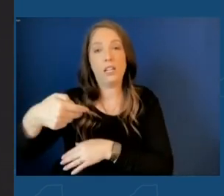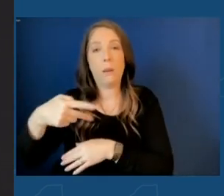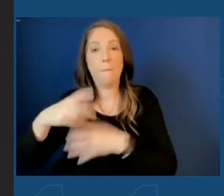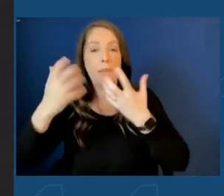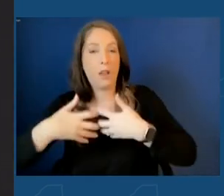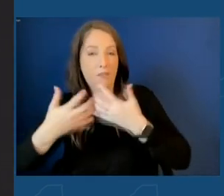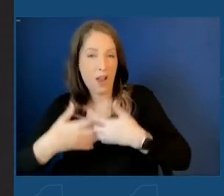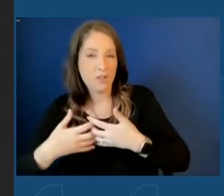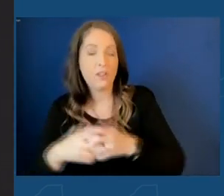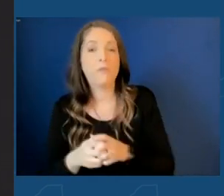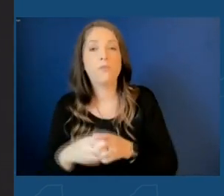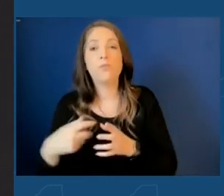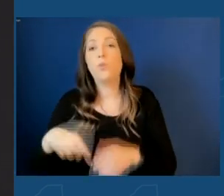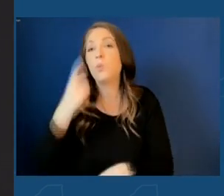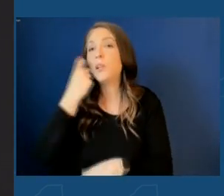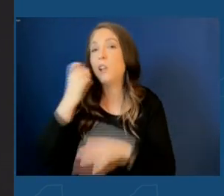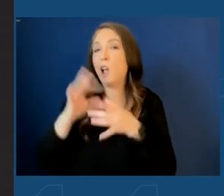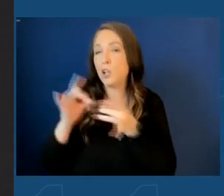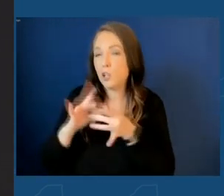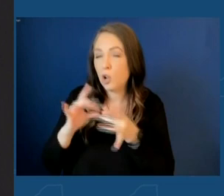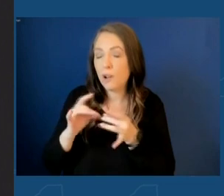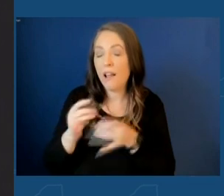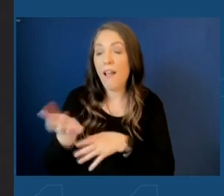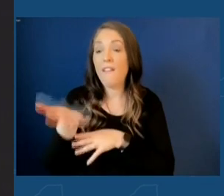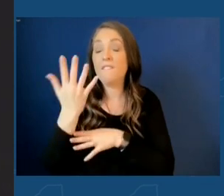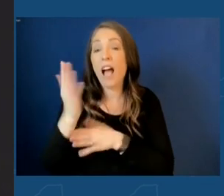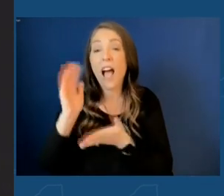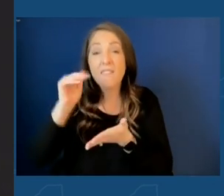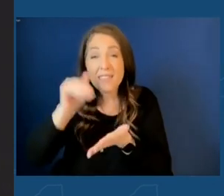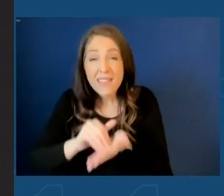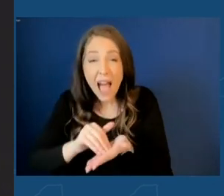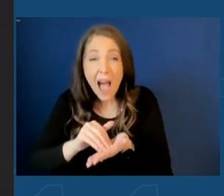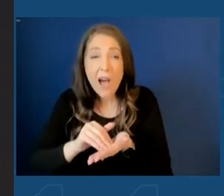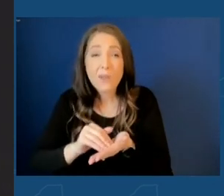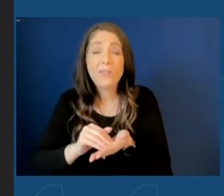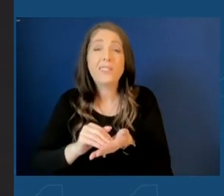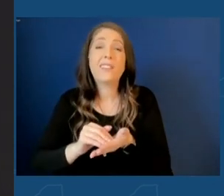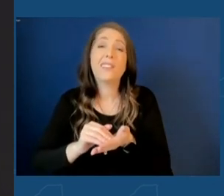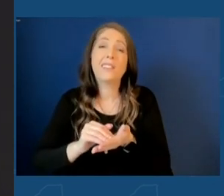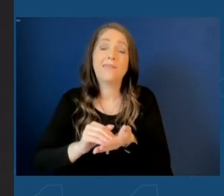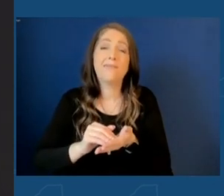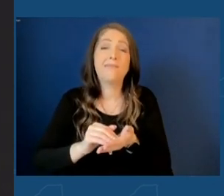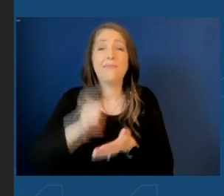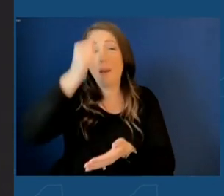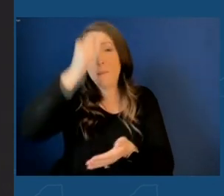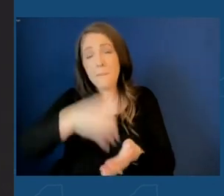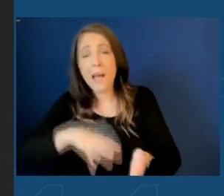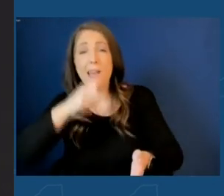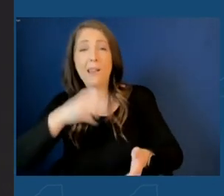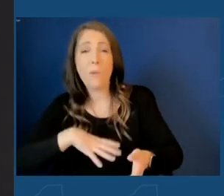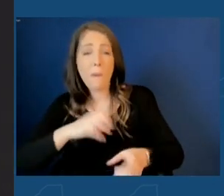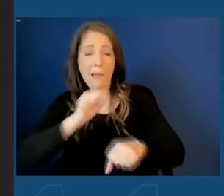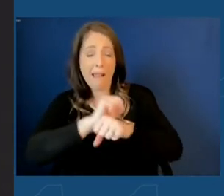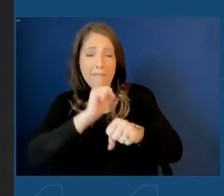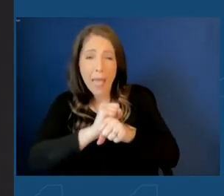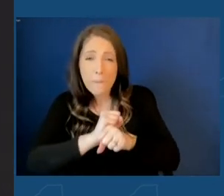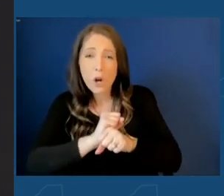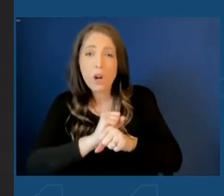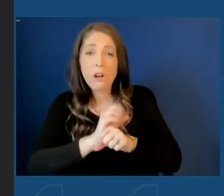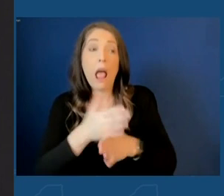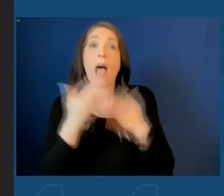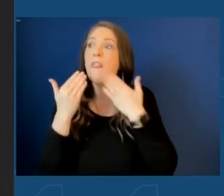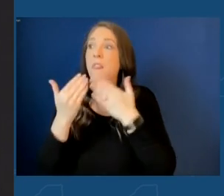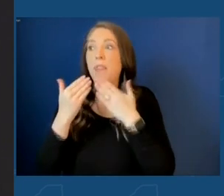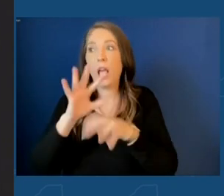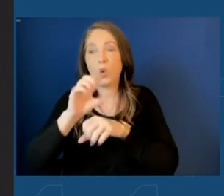And as we heard from the senator, over 5,000 hardworking men and women of labor, and I thank labor for getting this done